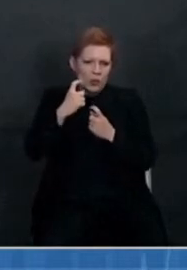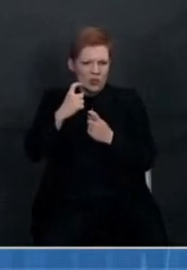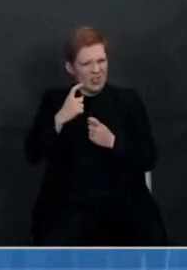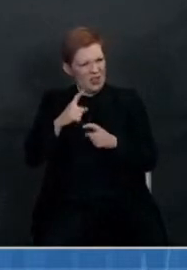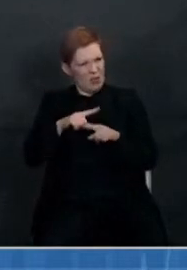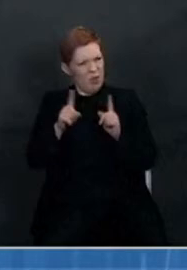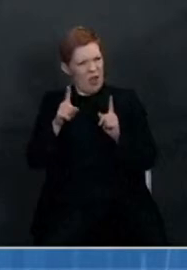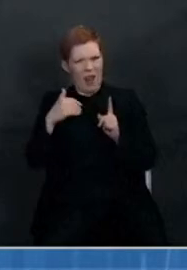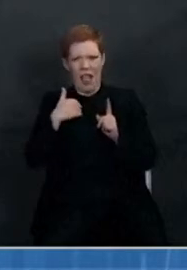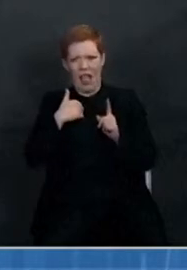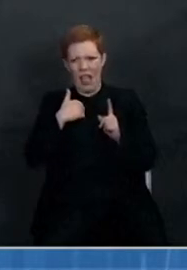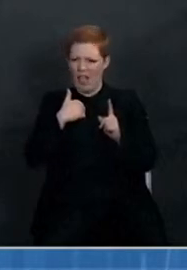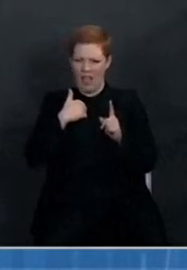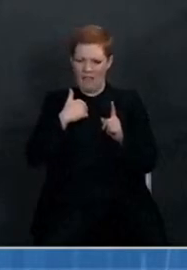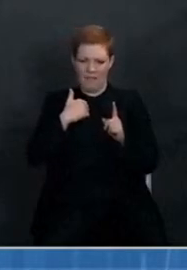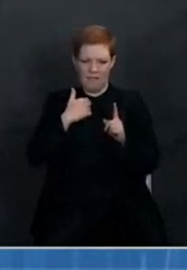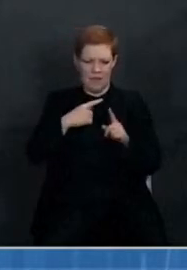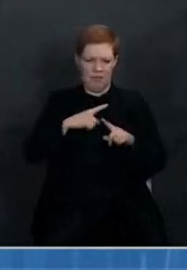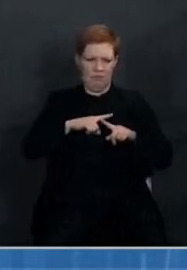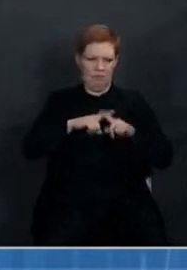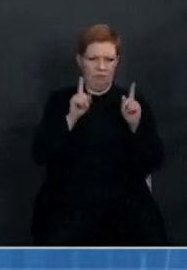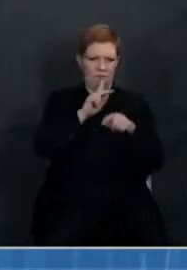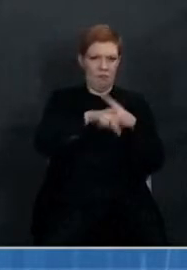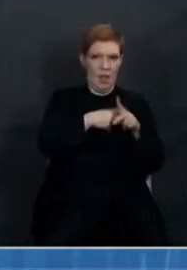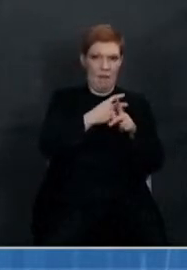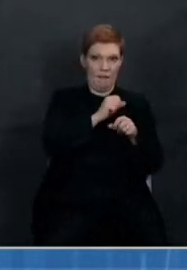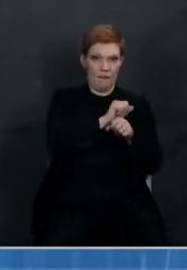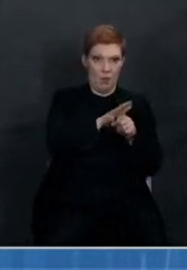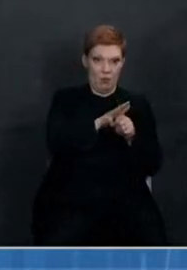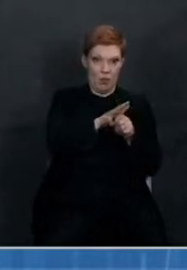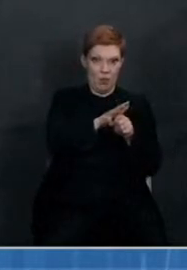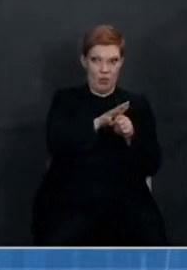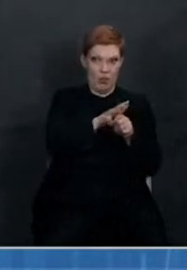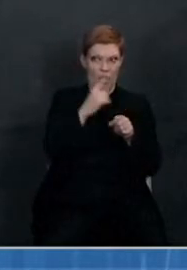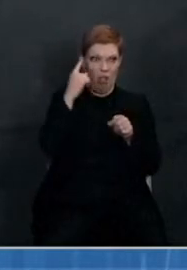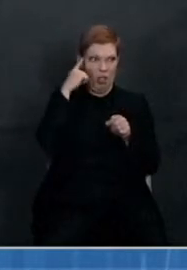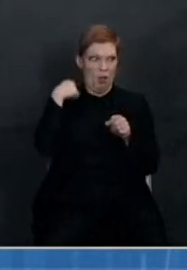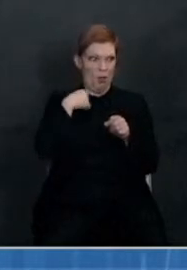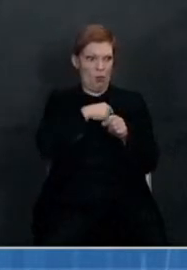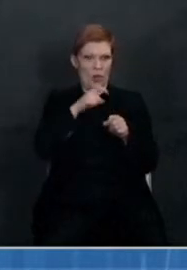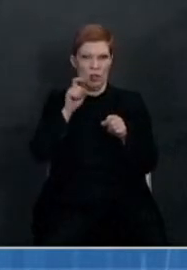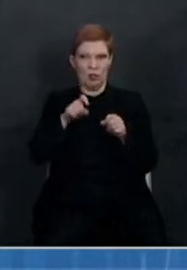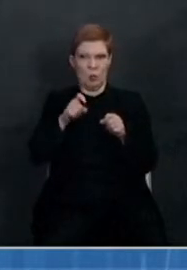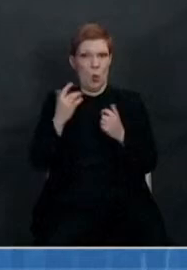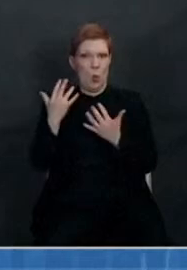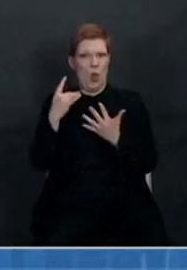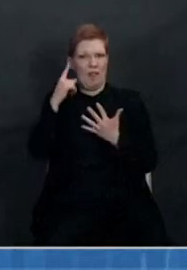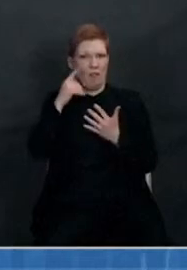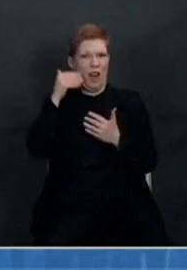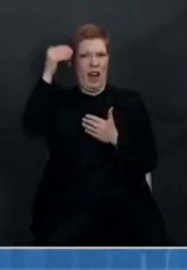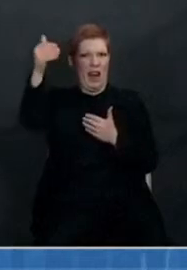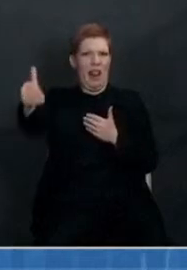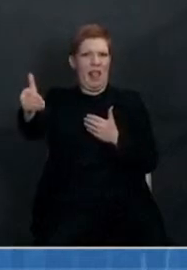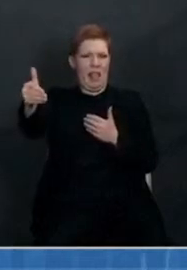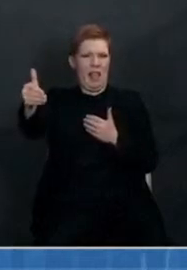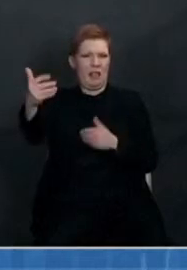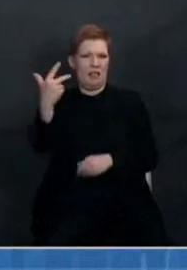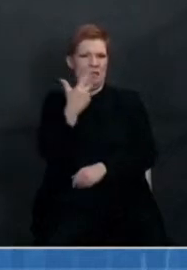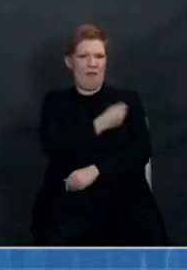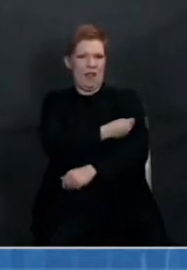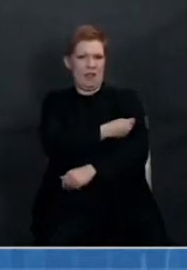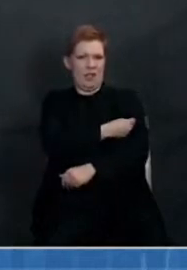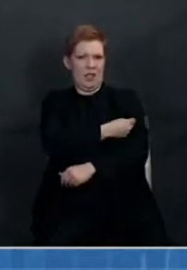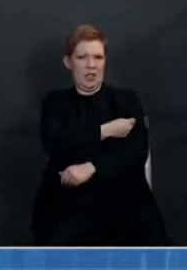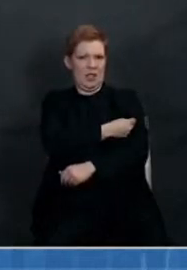seem to be eluding the vaccine a little, is it really, should we really be getting vaccines or we should be wait for the next generation